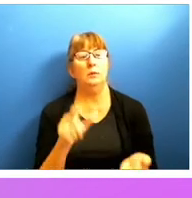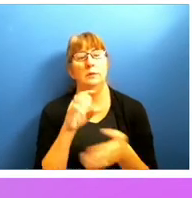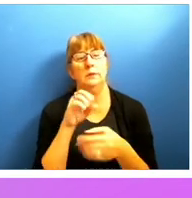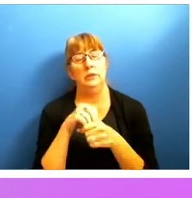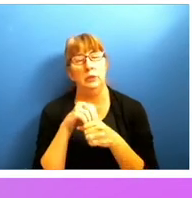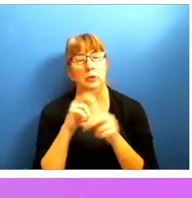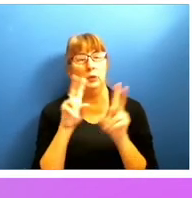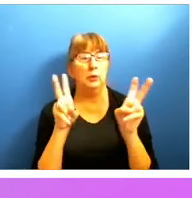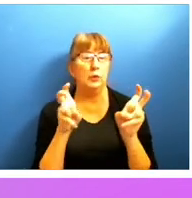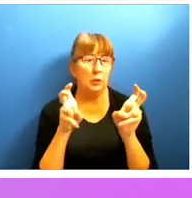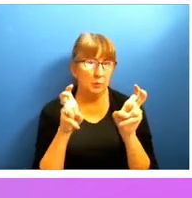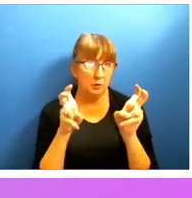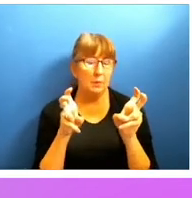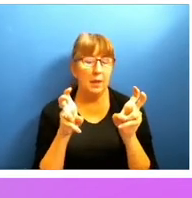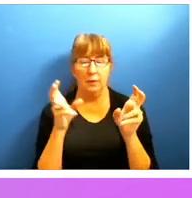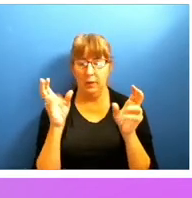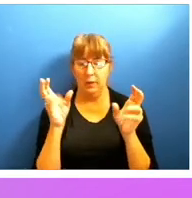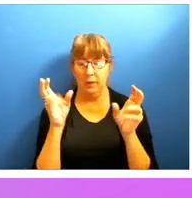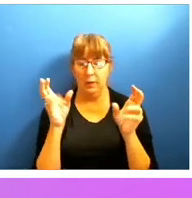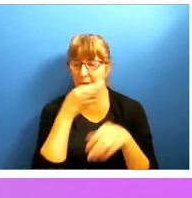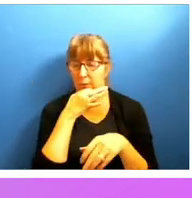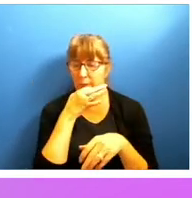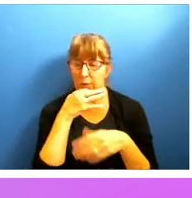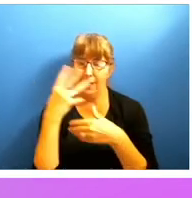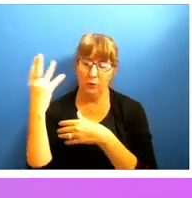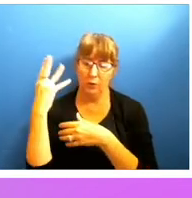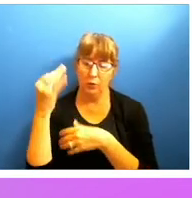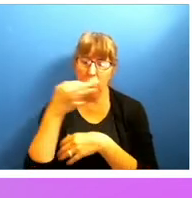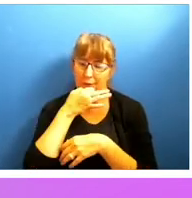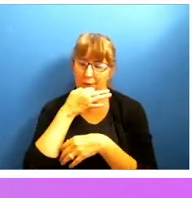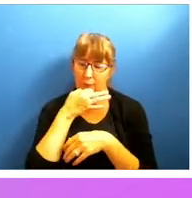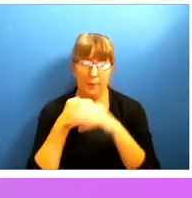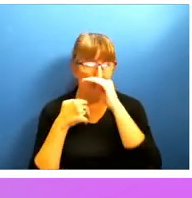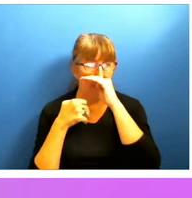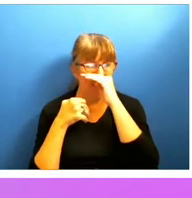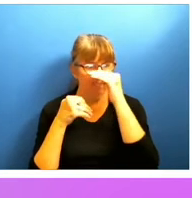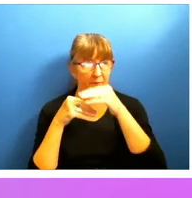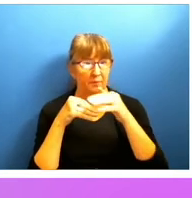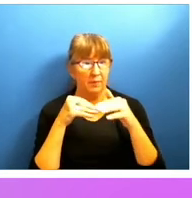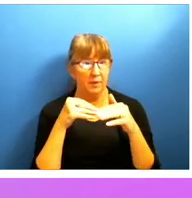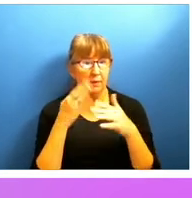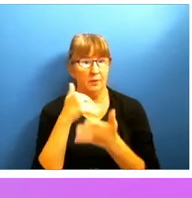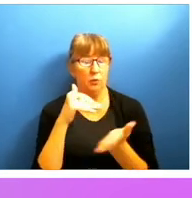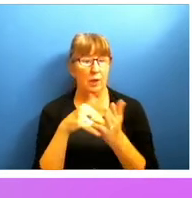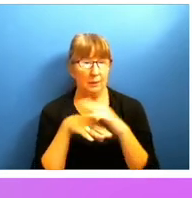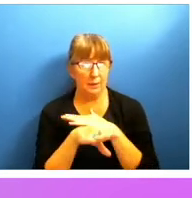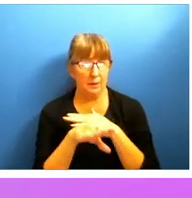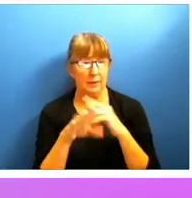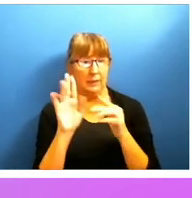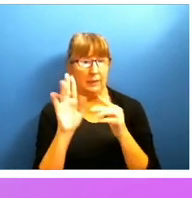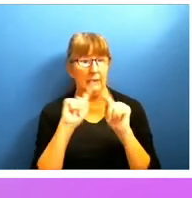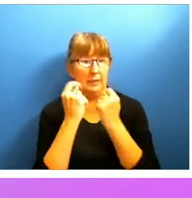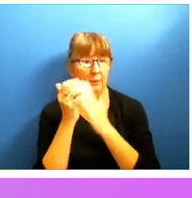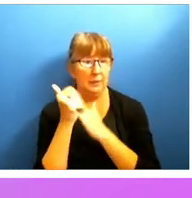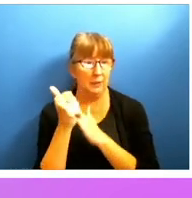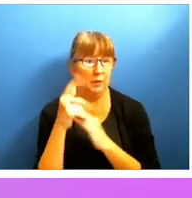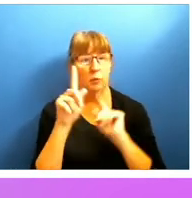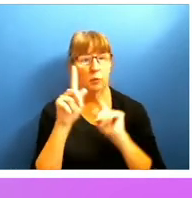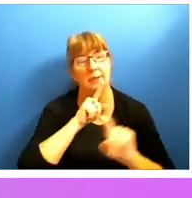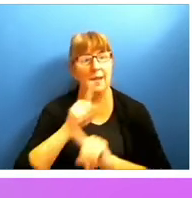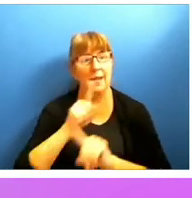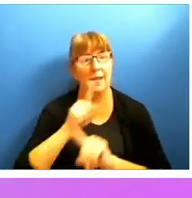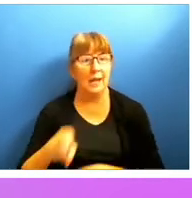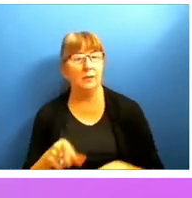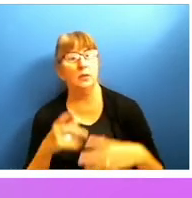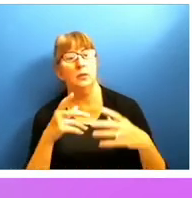external subject matter experts, centralized accessibility team leadership, developers, QA, deployment operations marketing, and